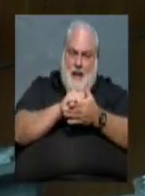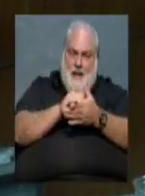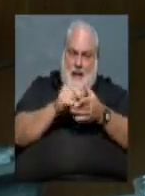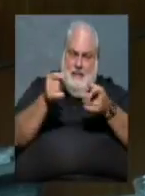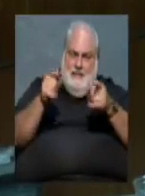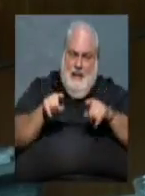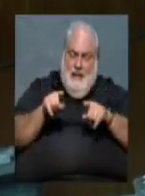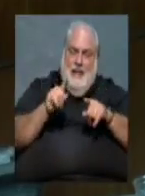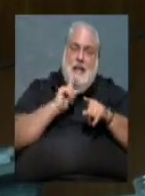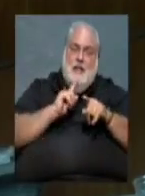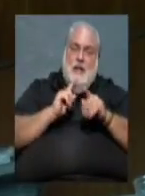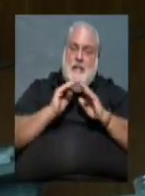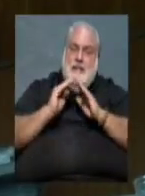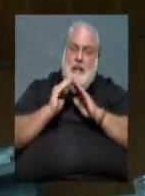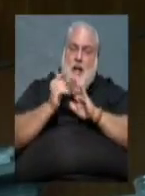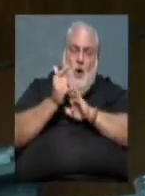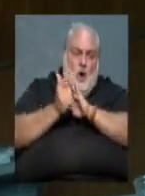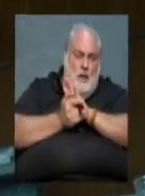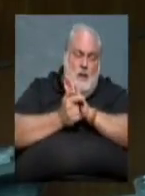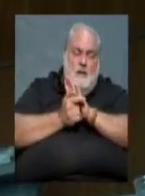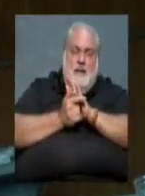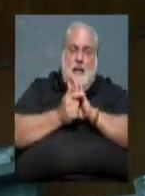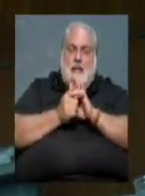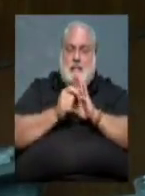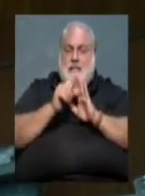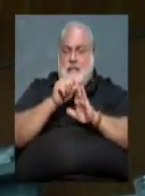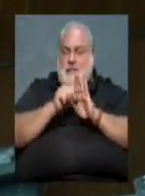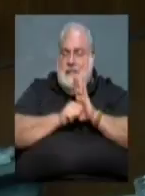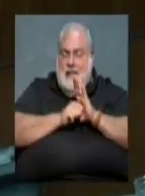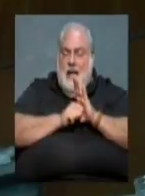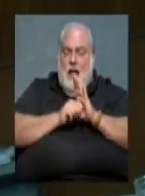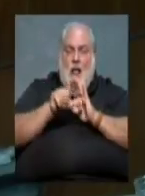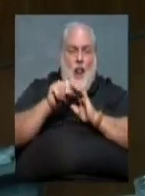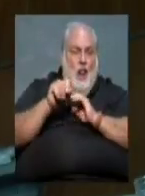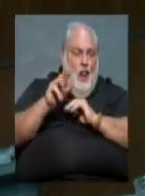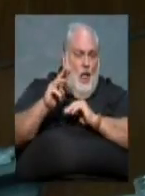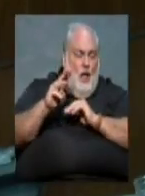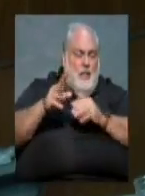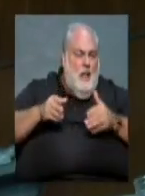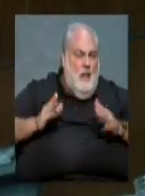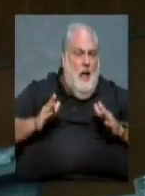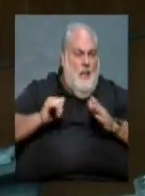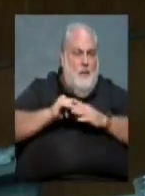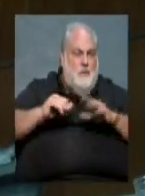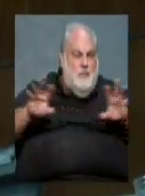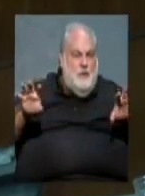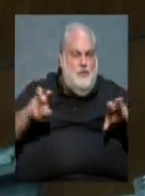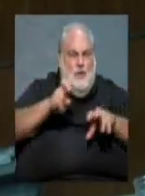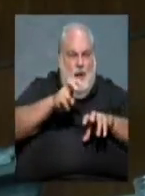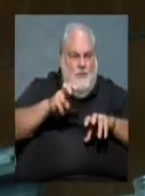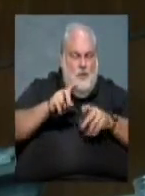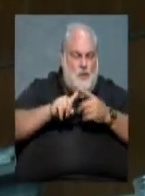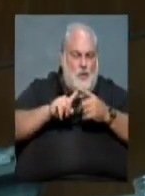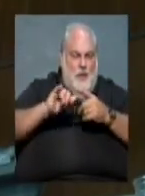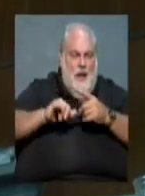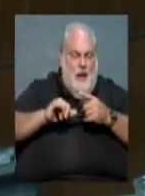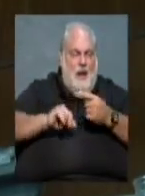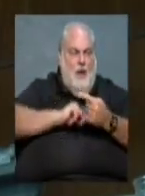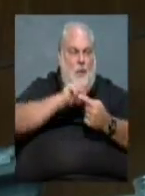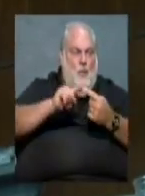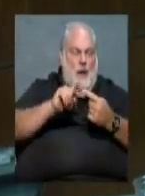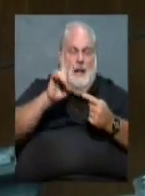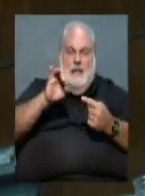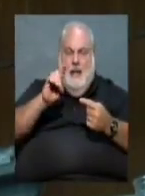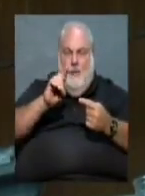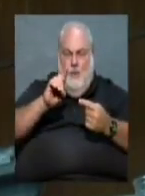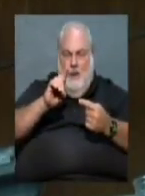Is there a statute, a city ordinance? If we can cite the specific laws, including the date of adoption. The second question is, when did we enter